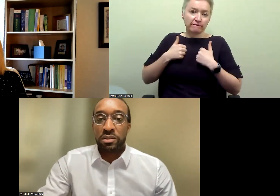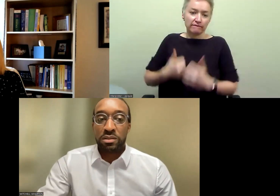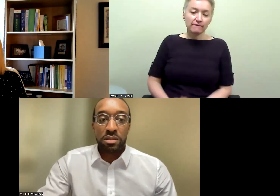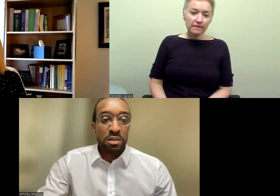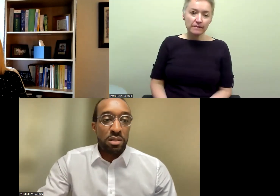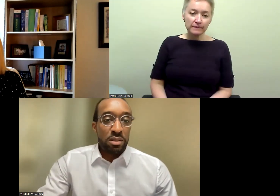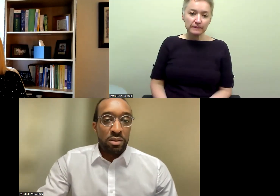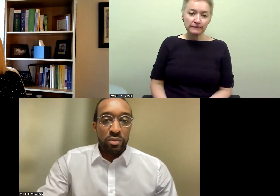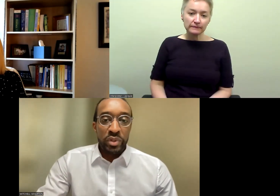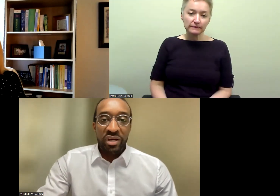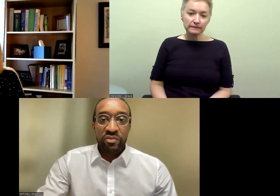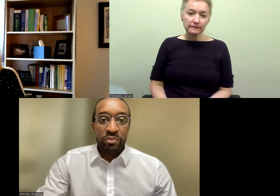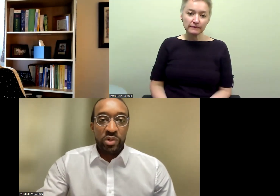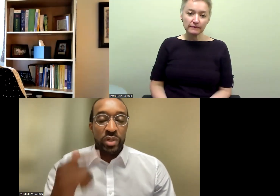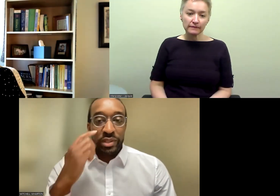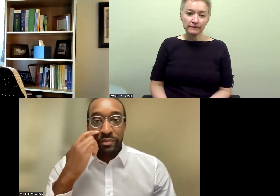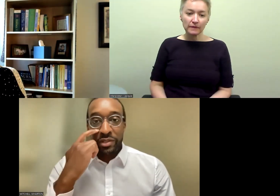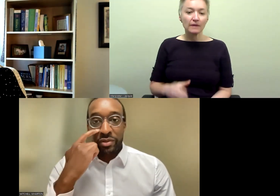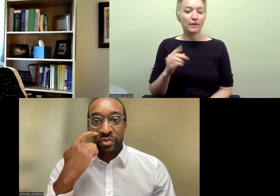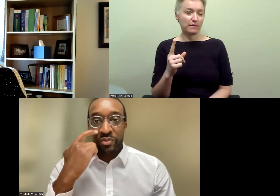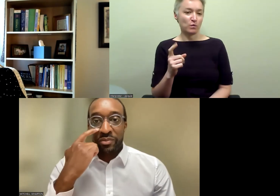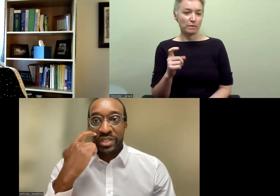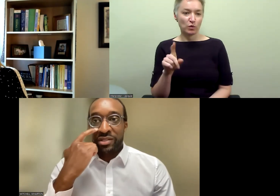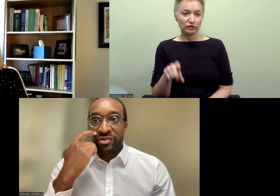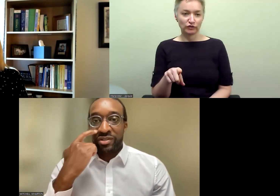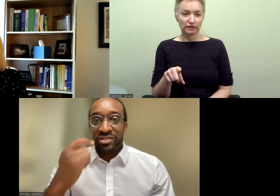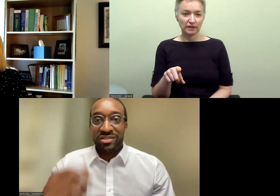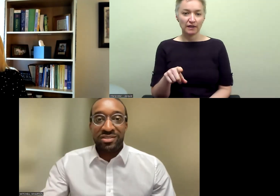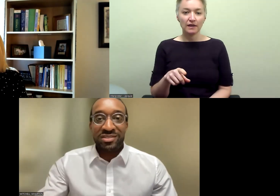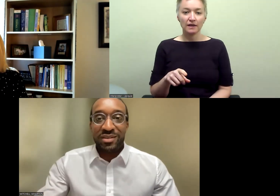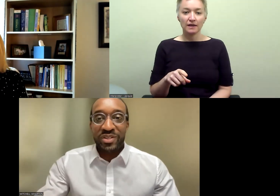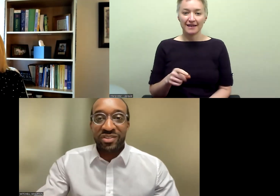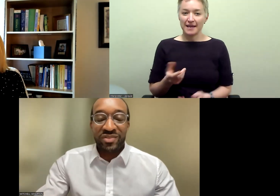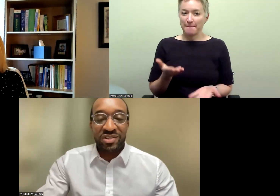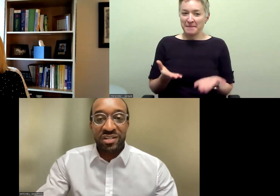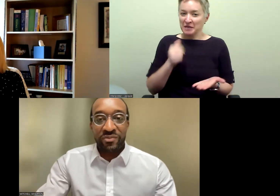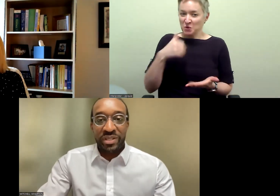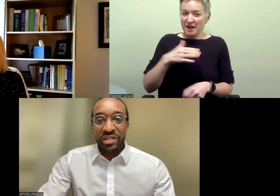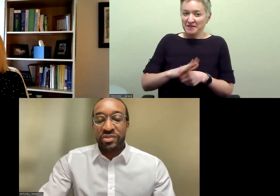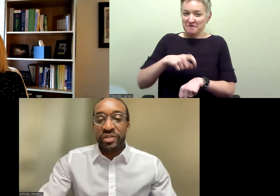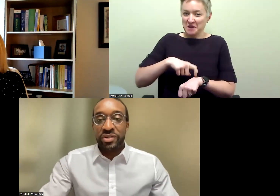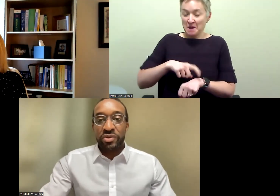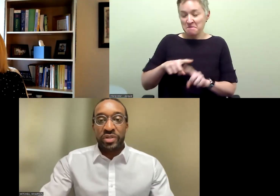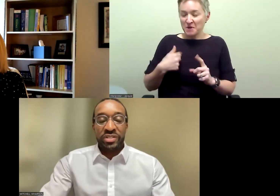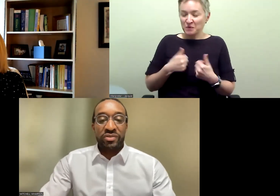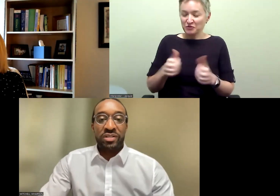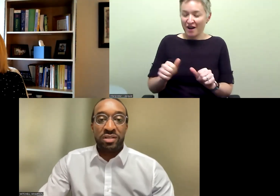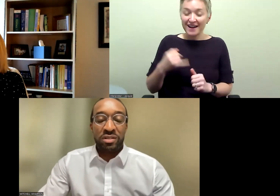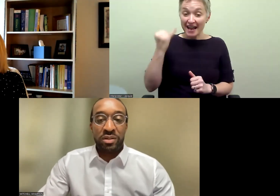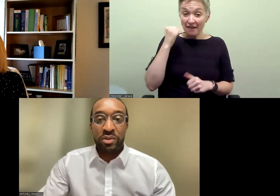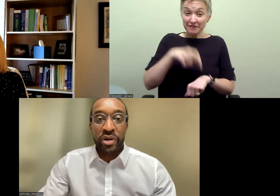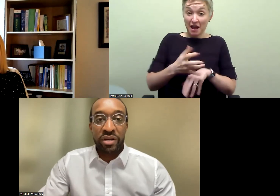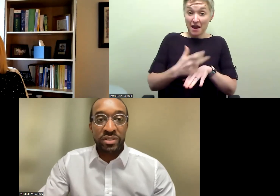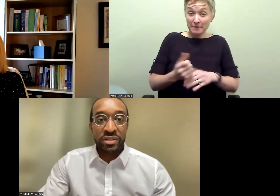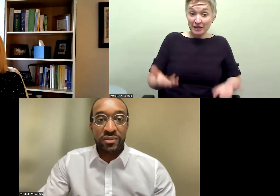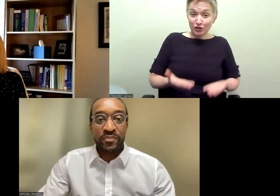Excellent. We have one more question. I'm not sure that we'll be able to answer it in the, in the time, but I'll give it a shot. If we can't answer it here, then we'll answer it in